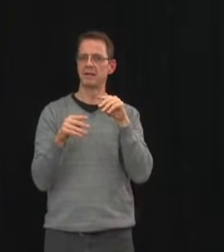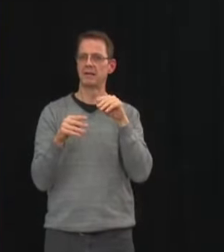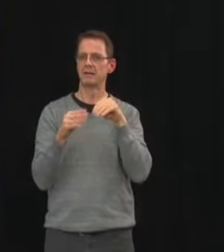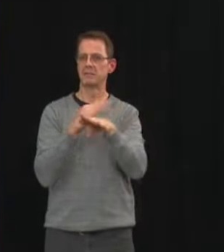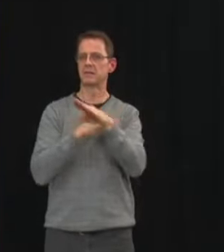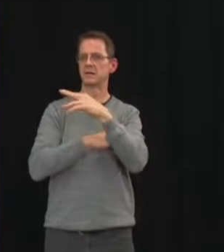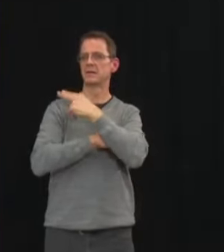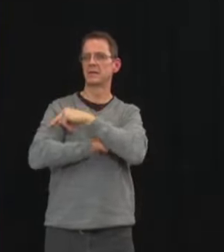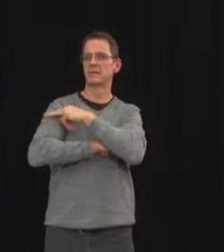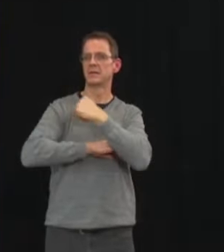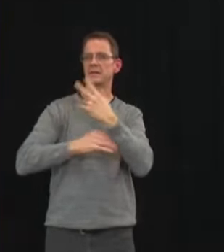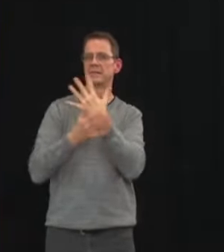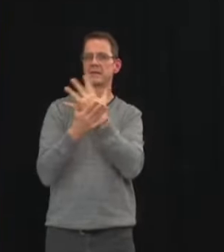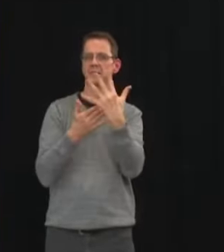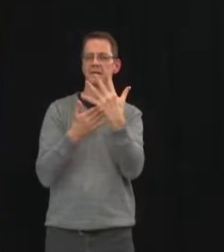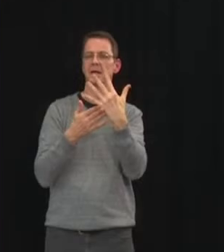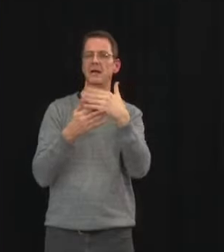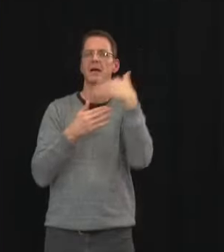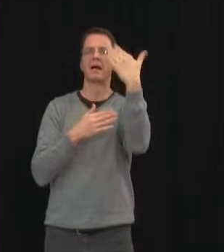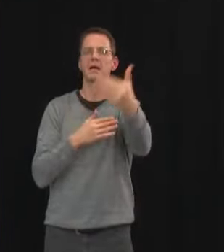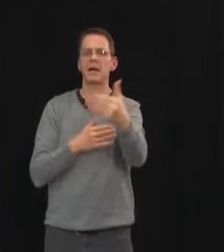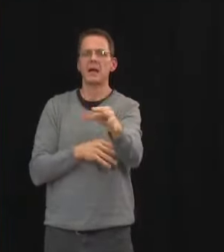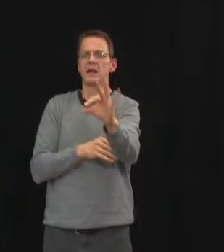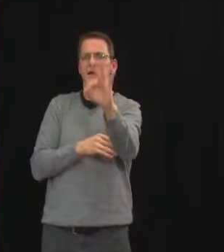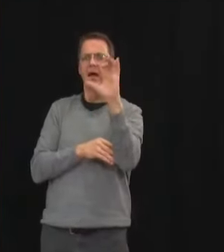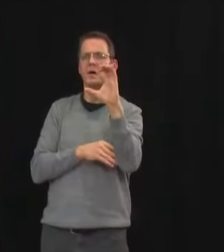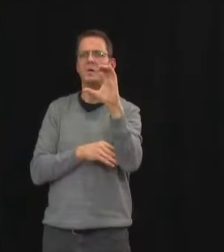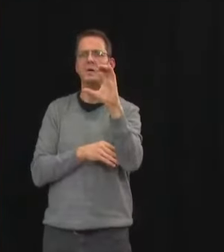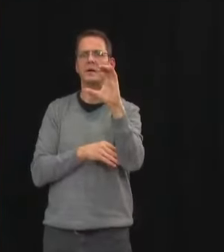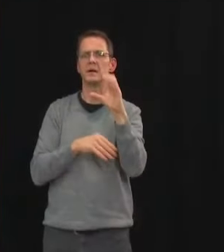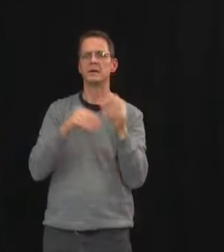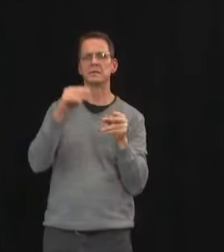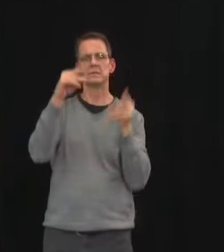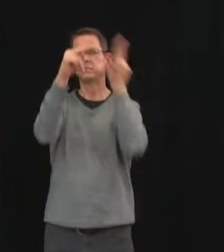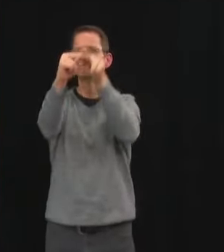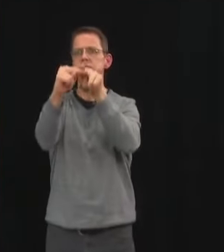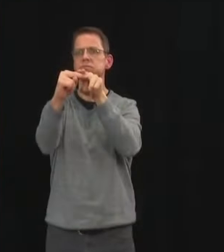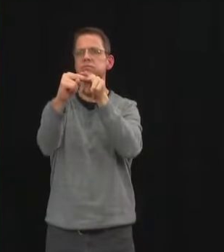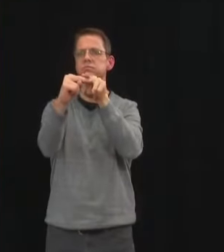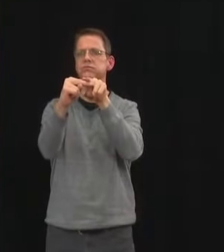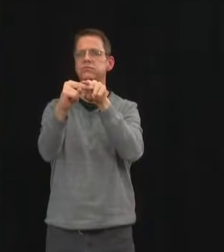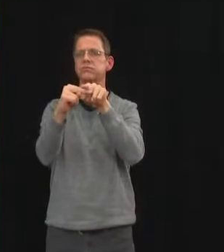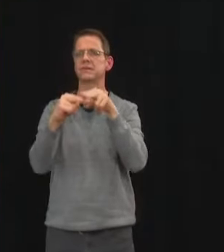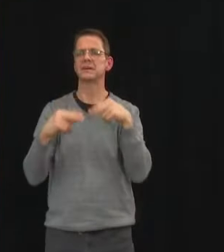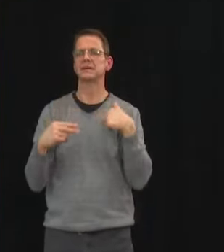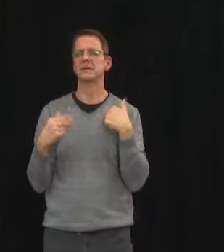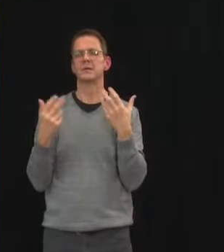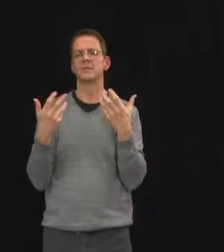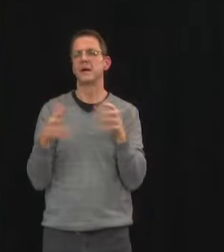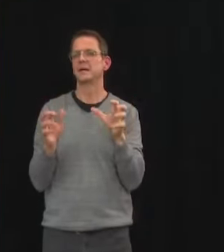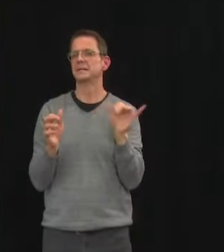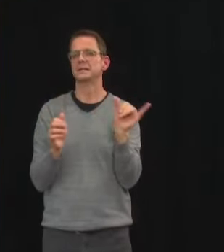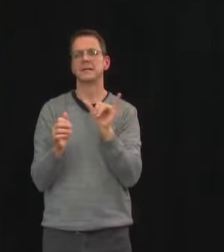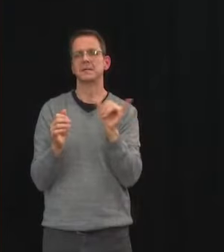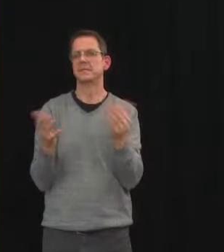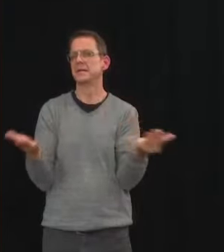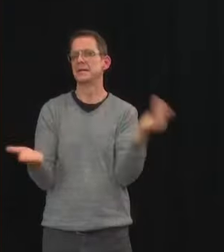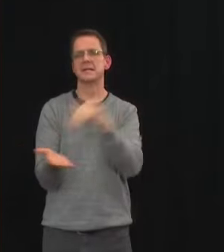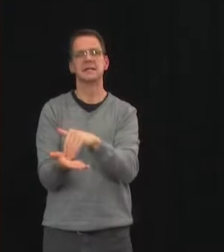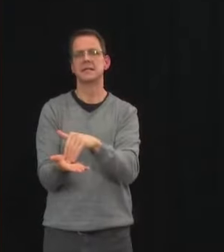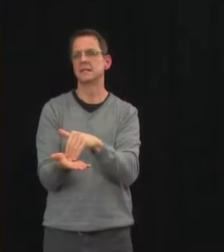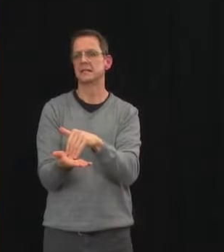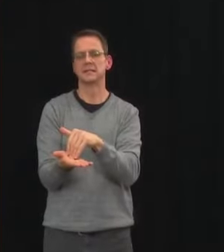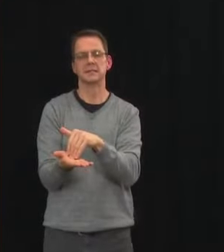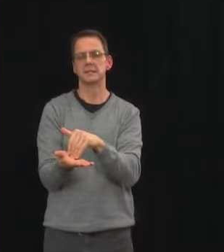because um of the the ob for obvious so many obvious reasons so it's a we were very clear this was a going to be